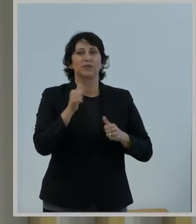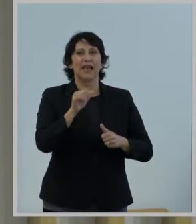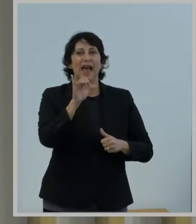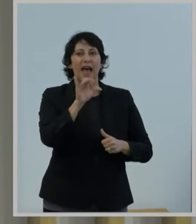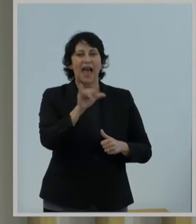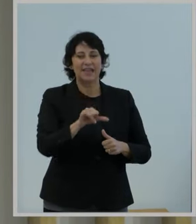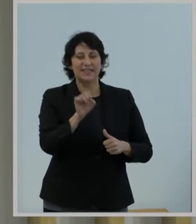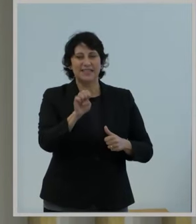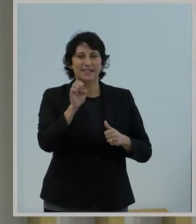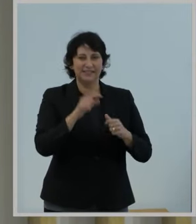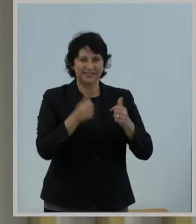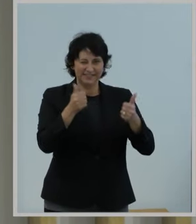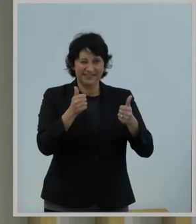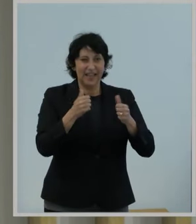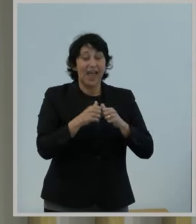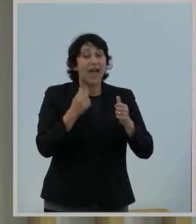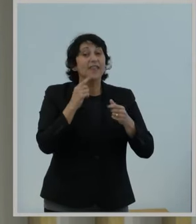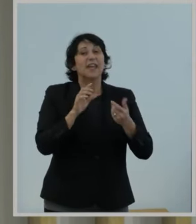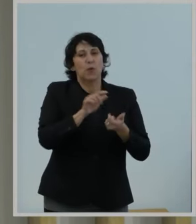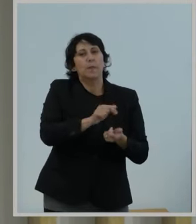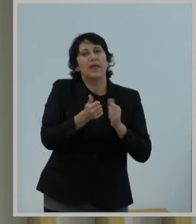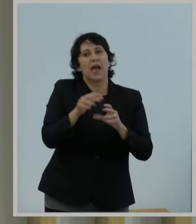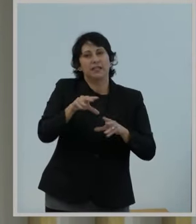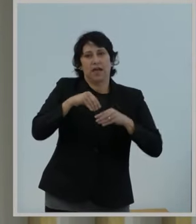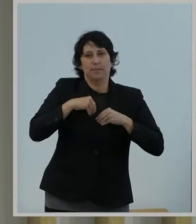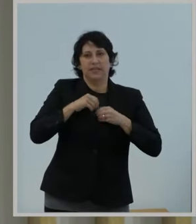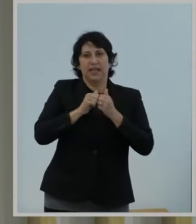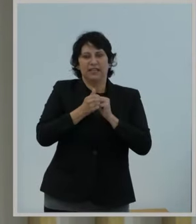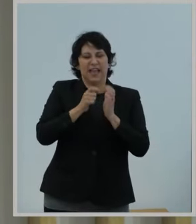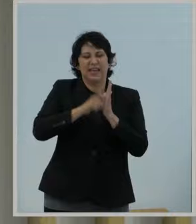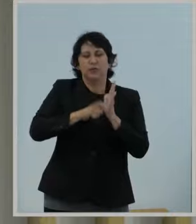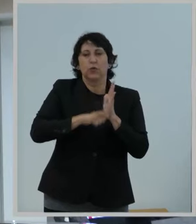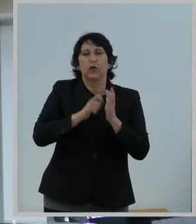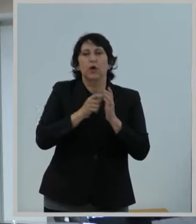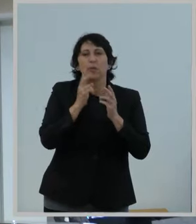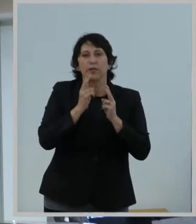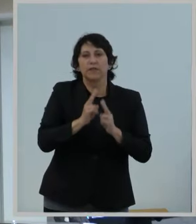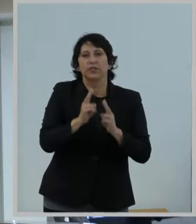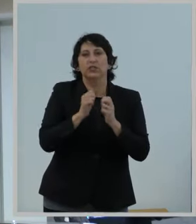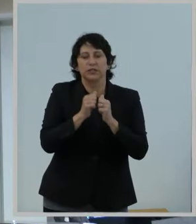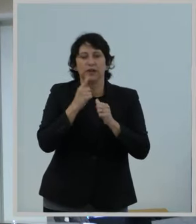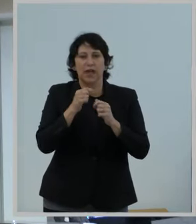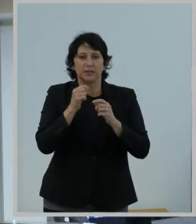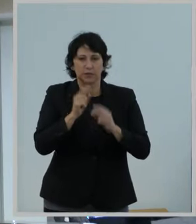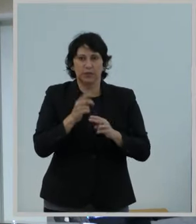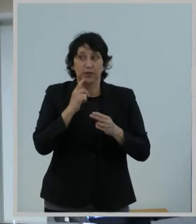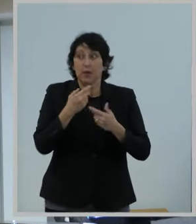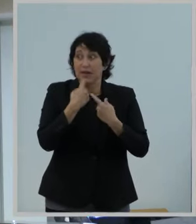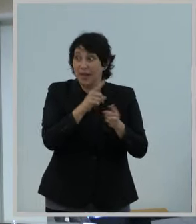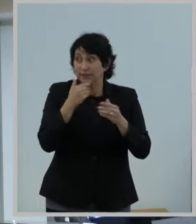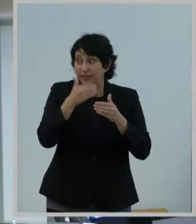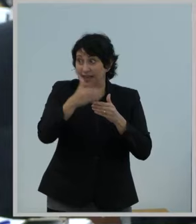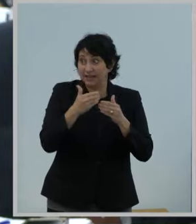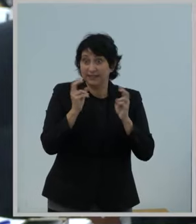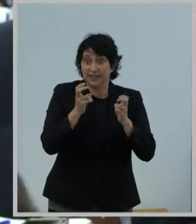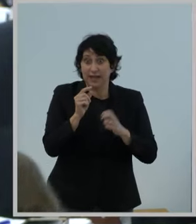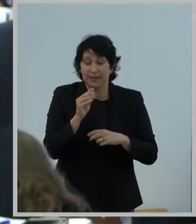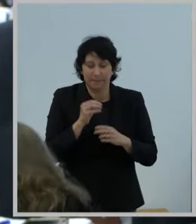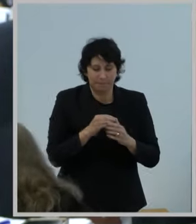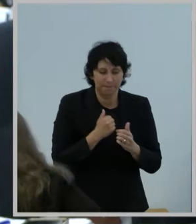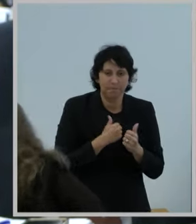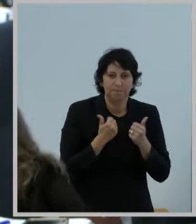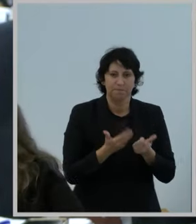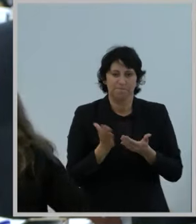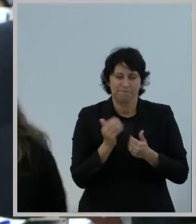item is adopted with editorial privileges as requested. Madam Secretary, please announce the next item on today's agenda. Madam